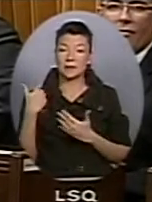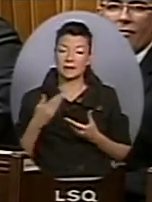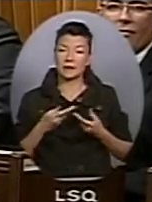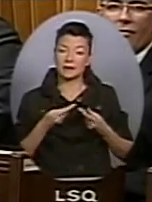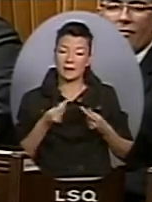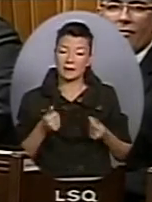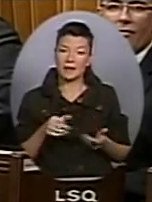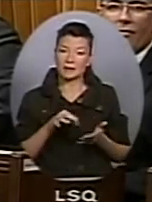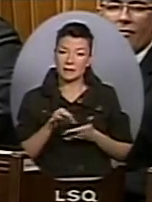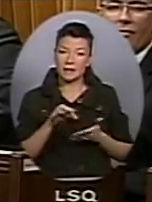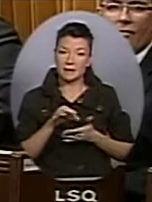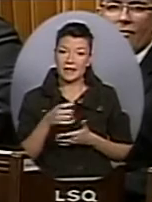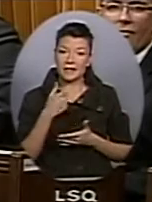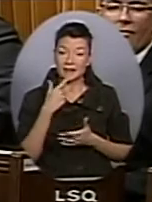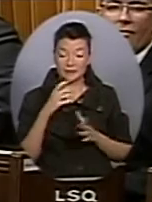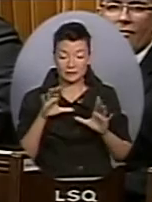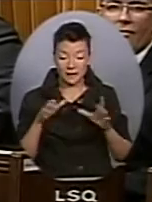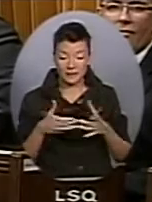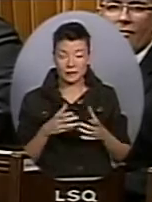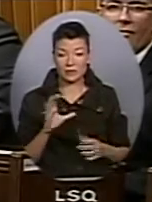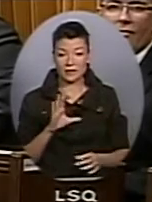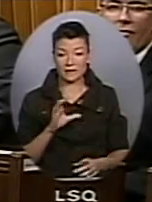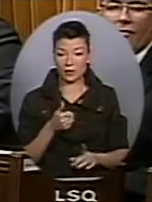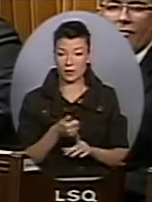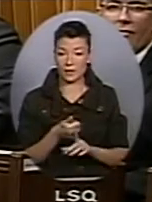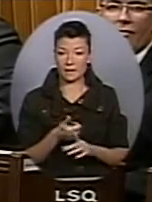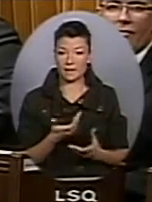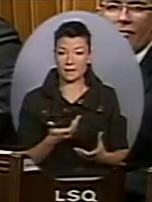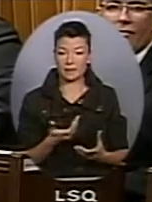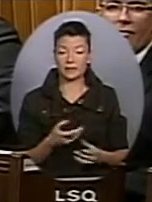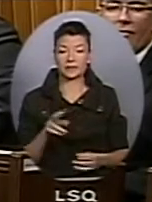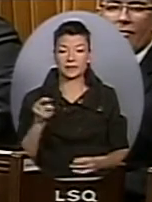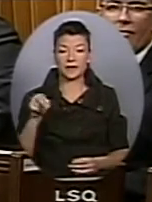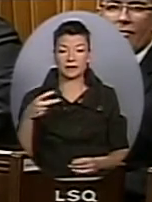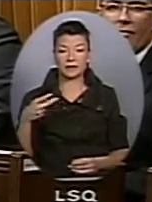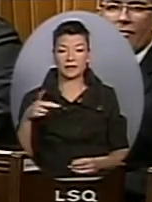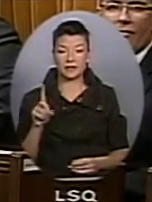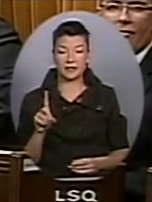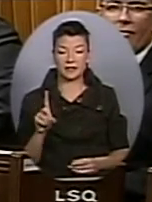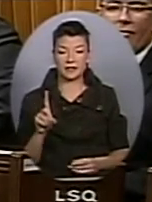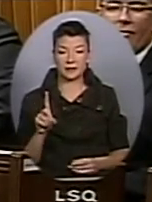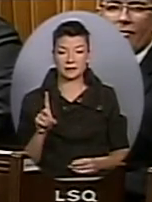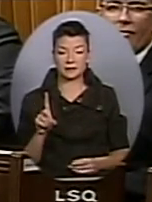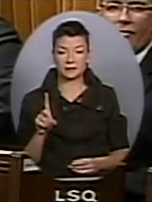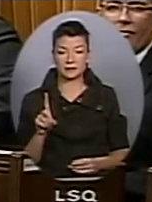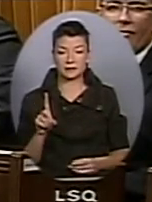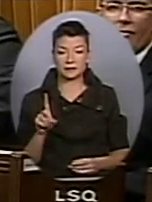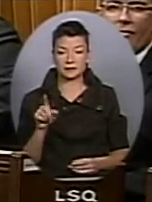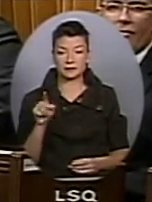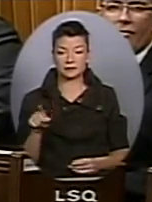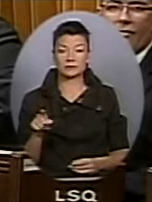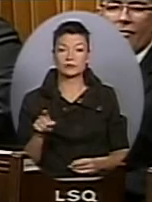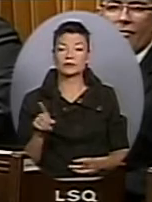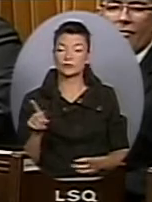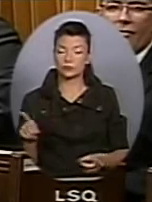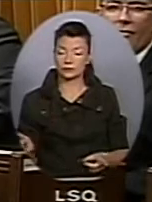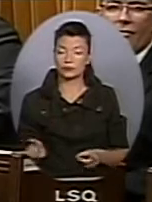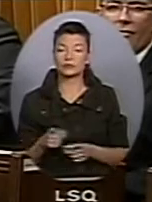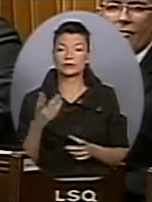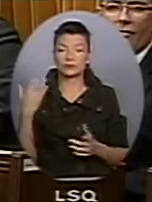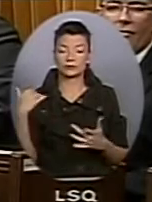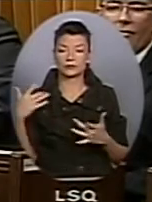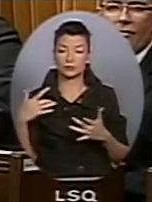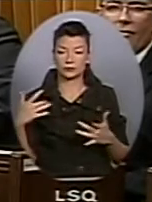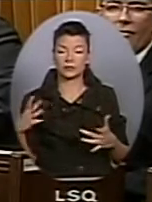the NDP, they say that they too have a party function to cover costs